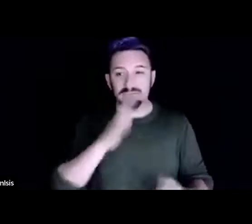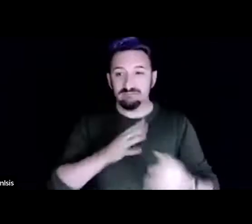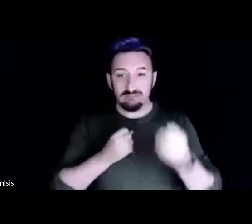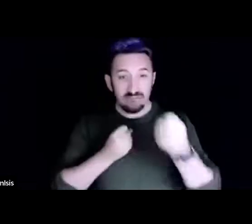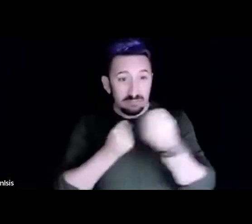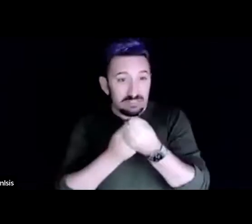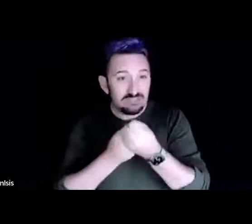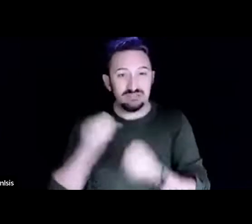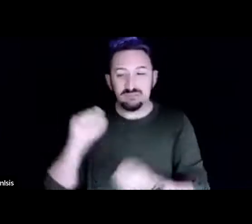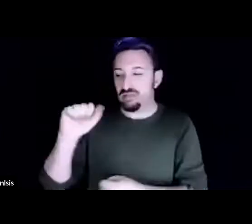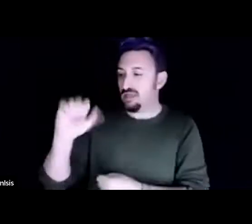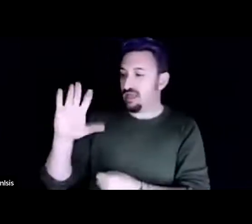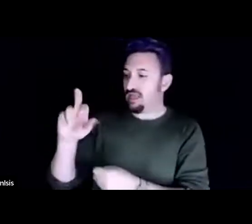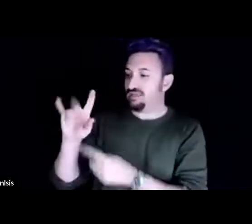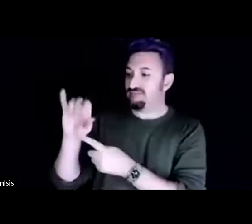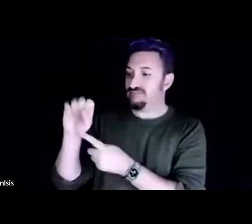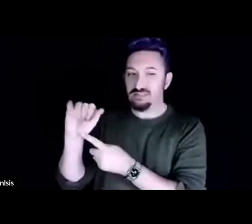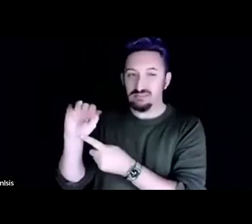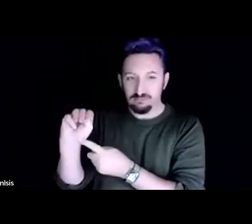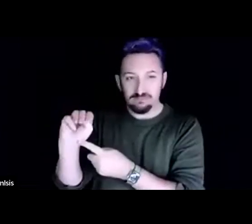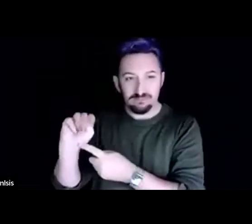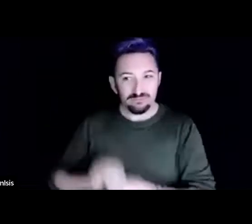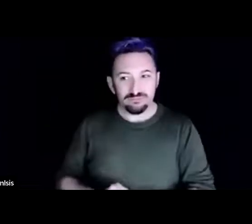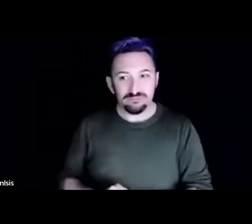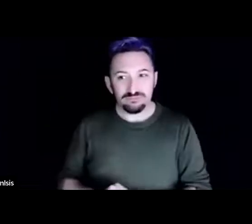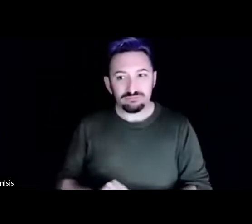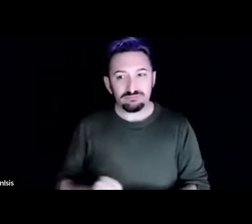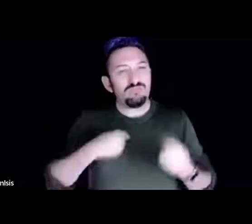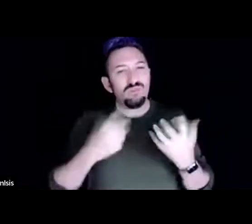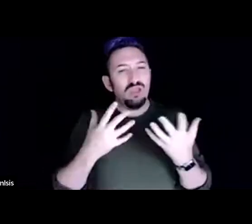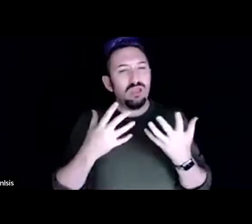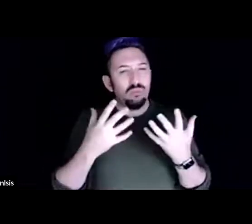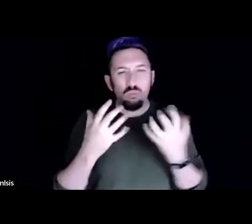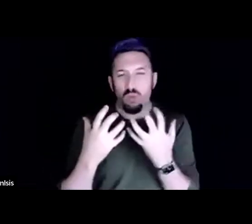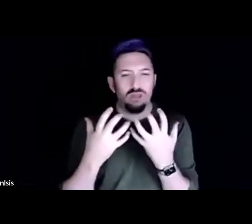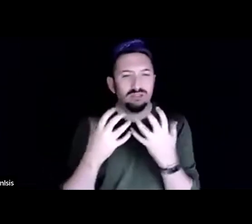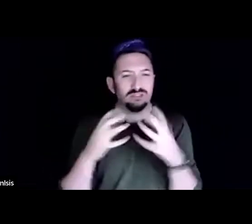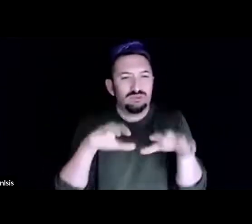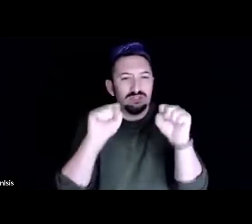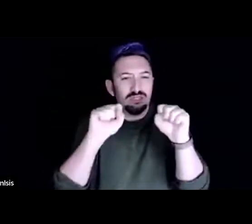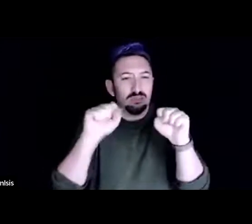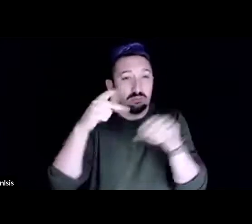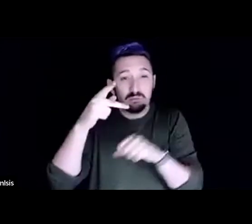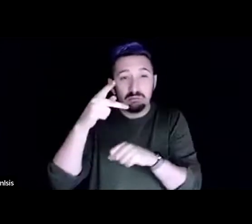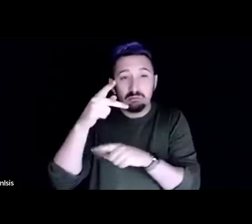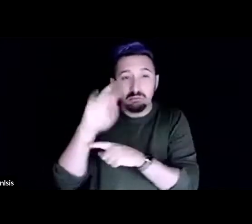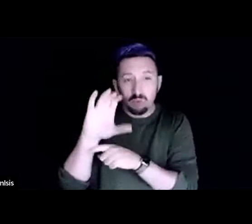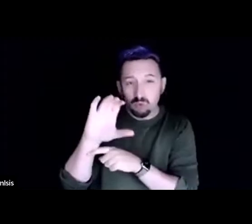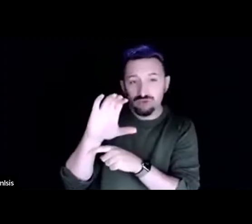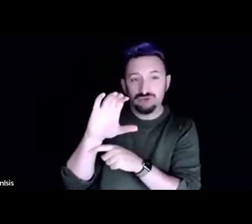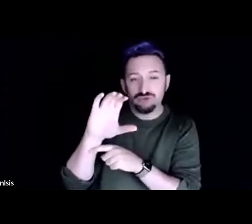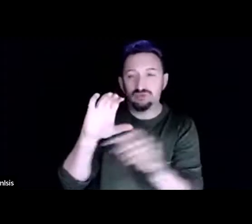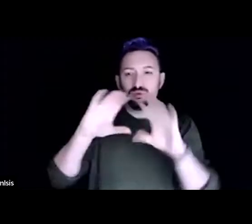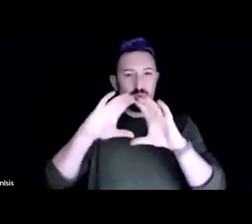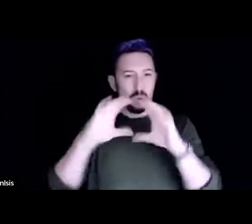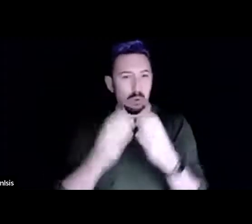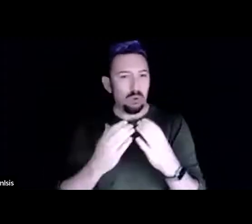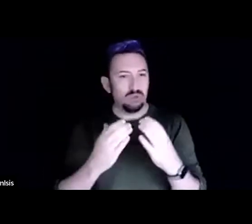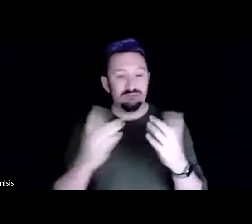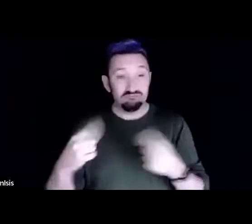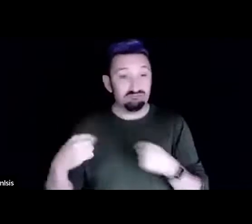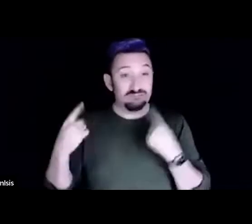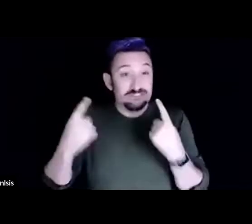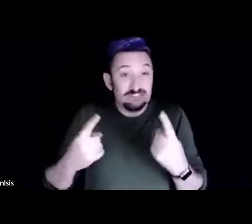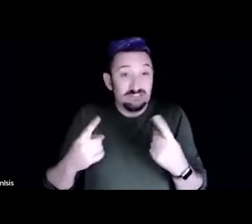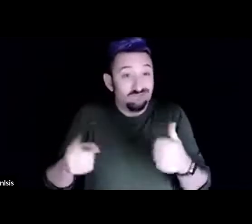Um, I want to take a permaculture course ever since I heard about it, which was sometime in the late 80s. A friend of mine had taken